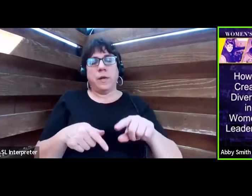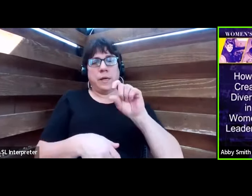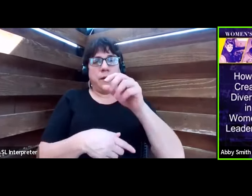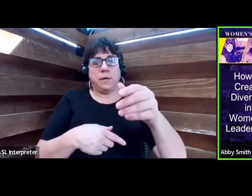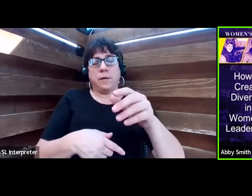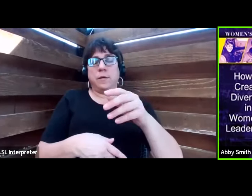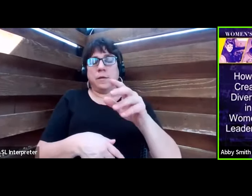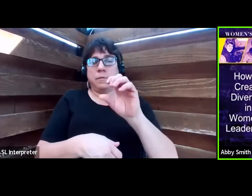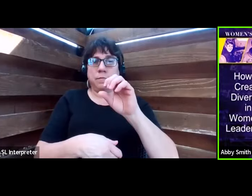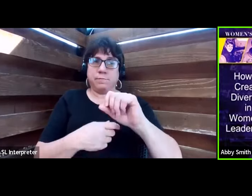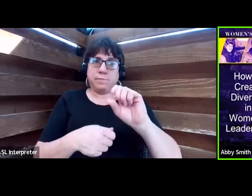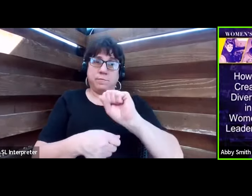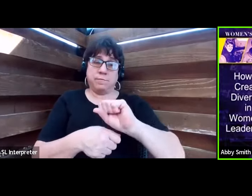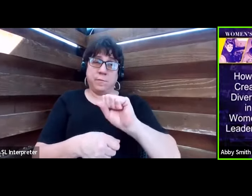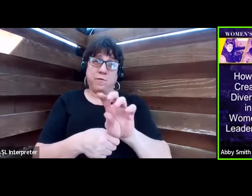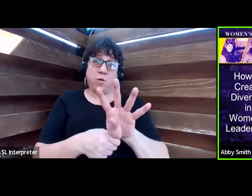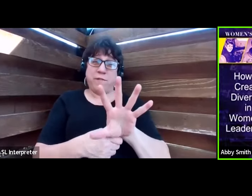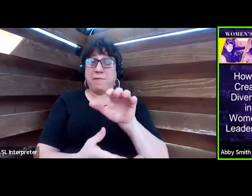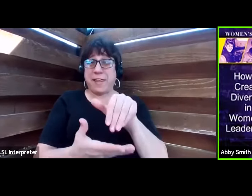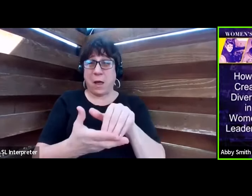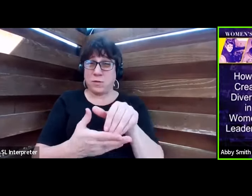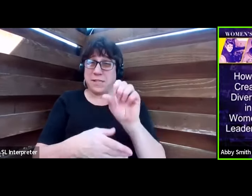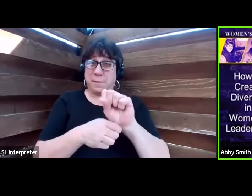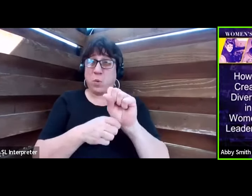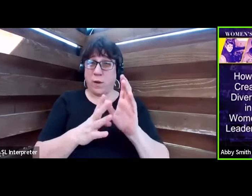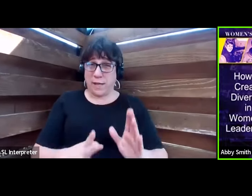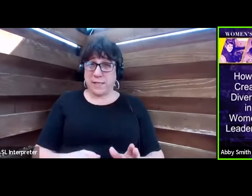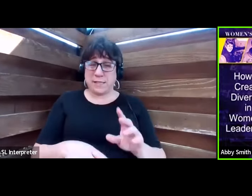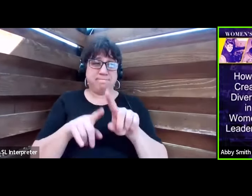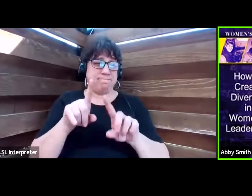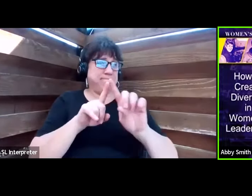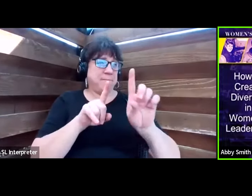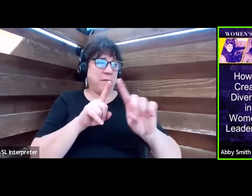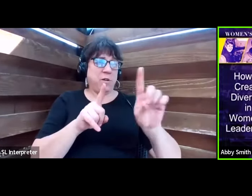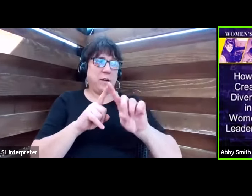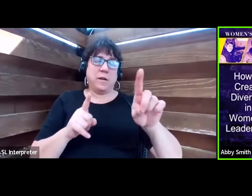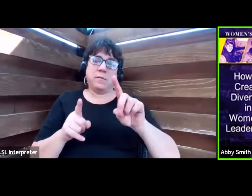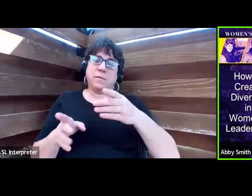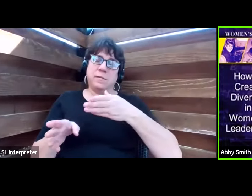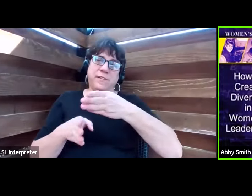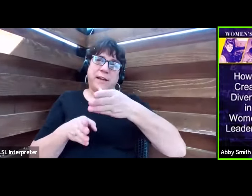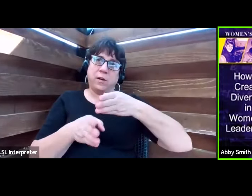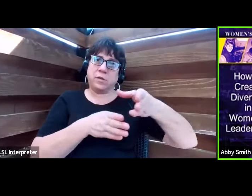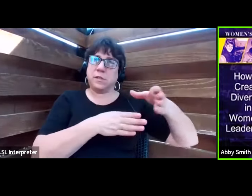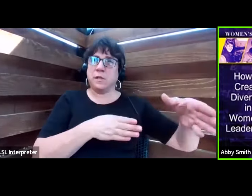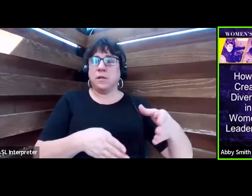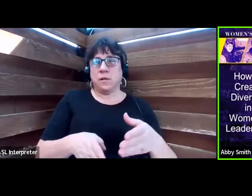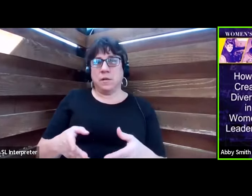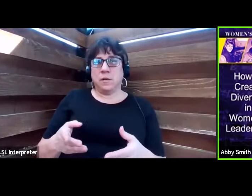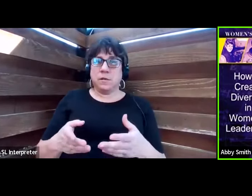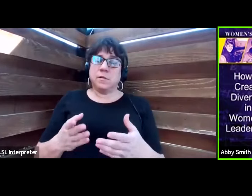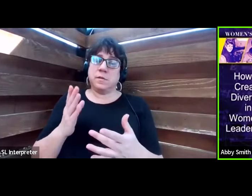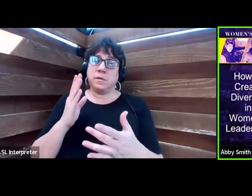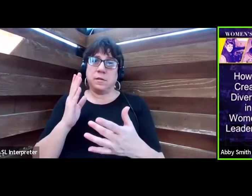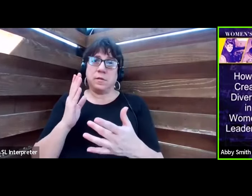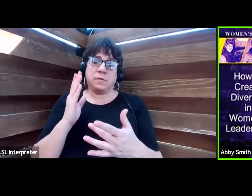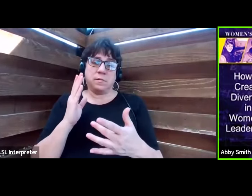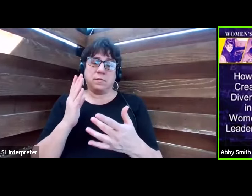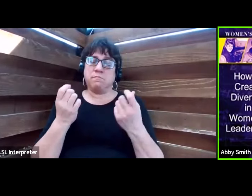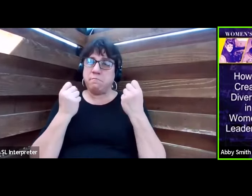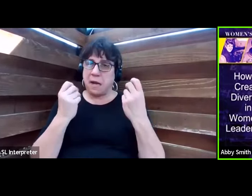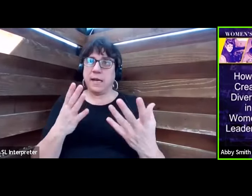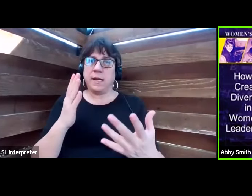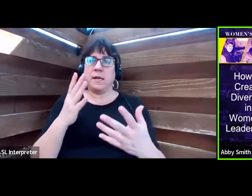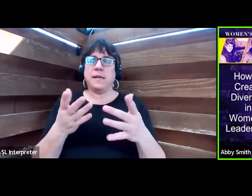employees in various occupations. Approximately 70% of our positions are technical, and